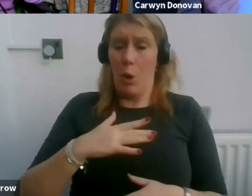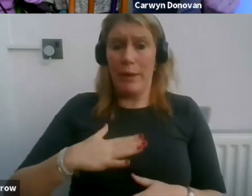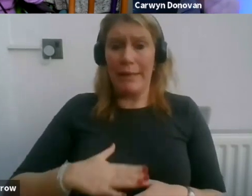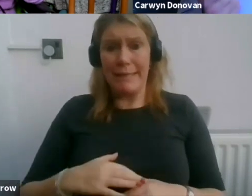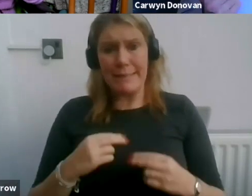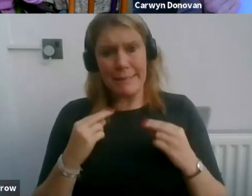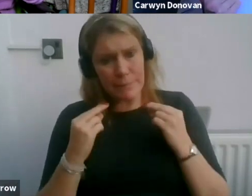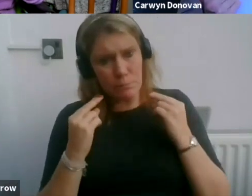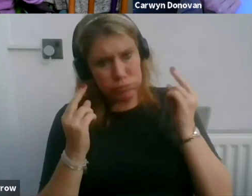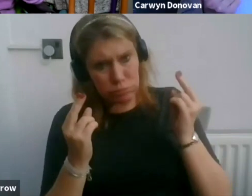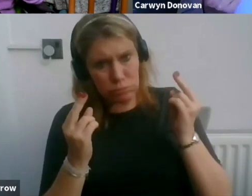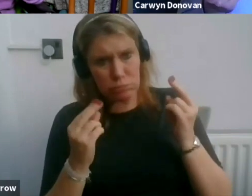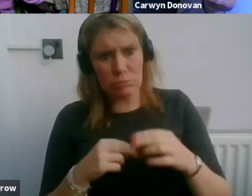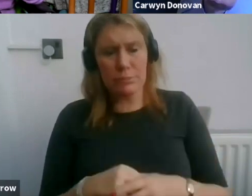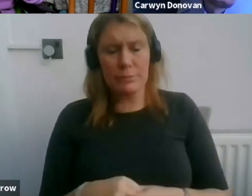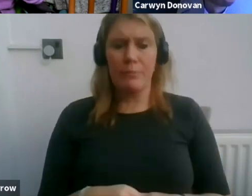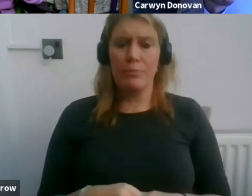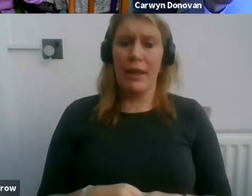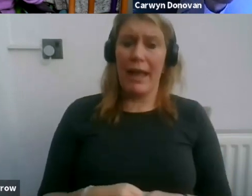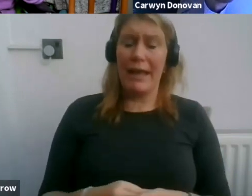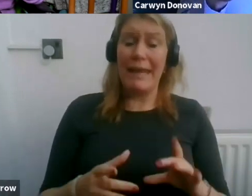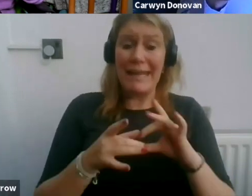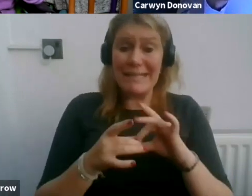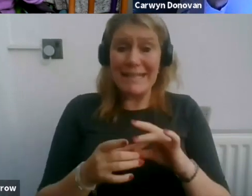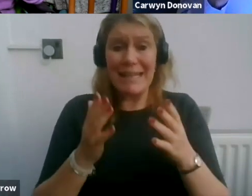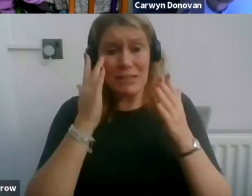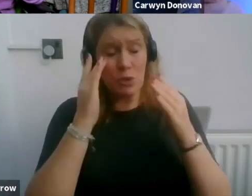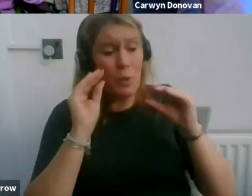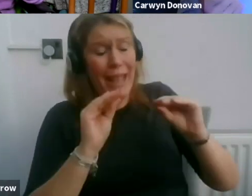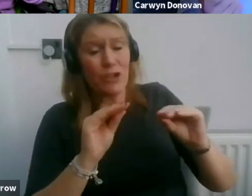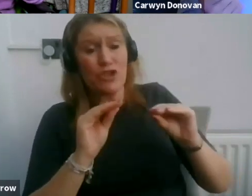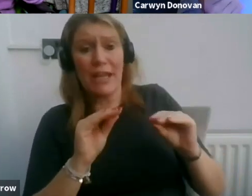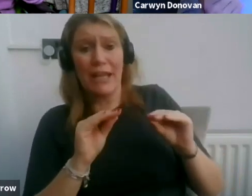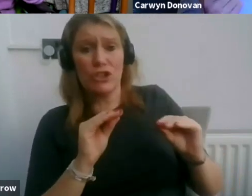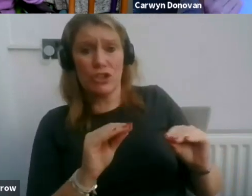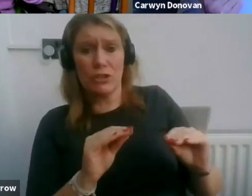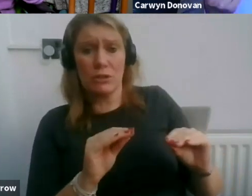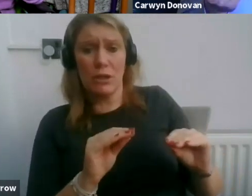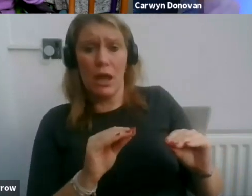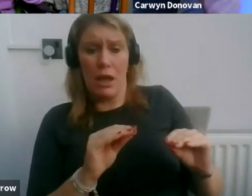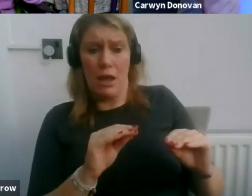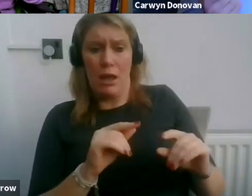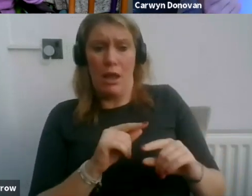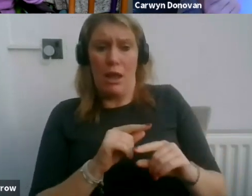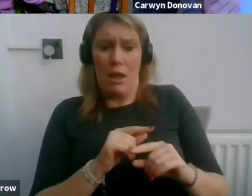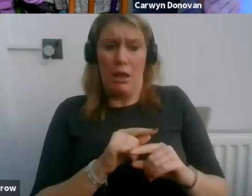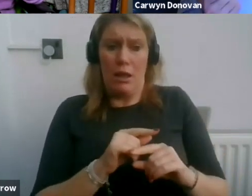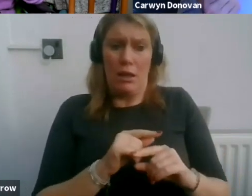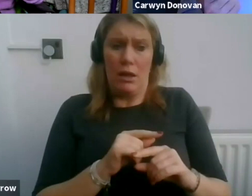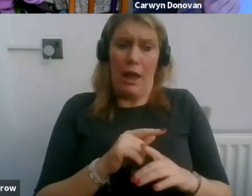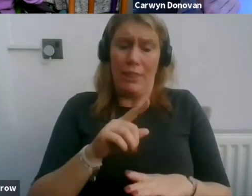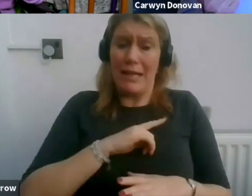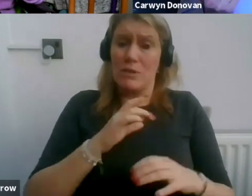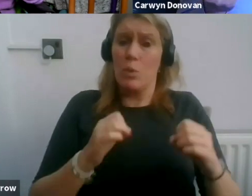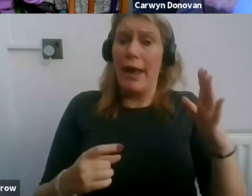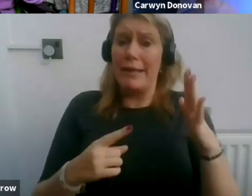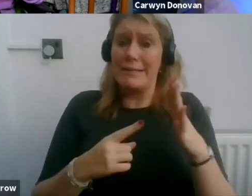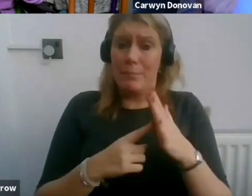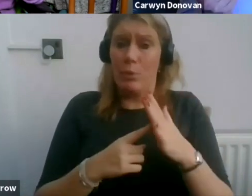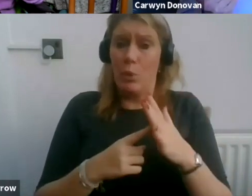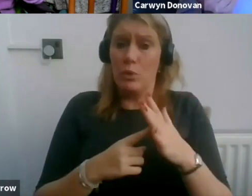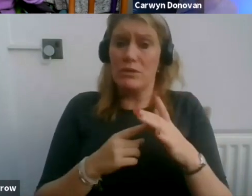we must, it is about education and if there's, if that's what we can take away, I think that's the most important thing.